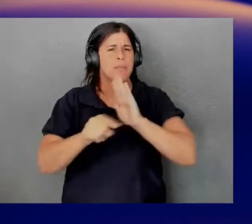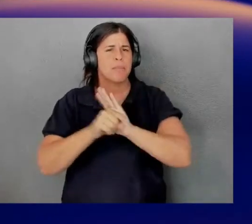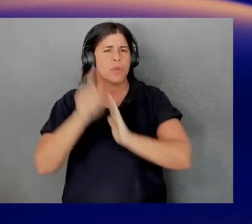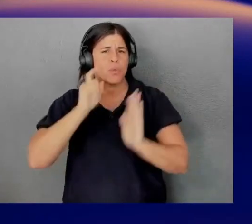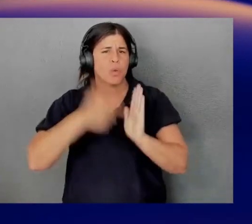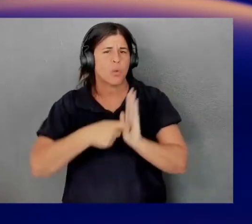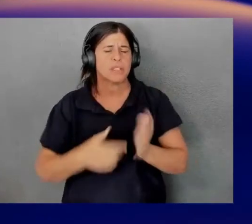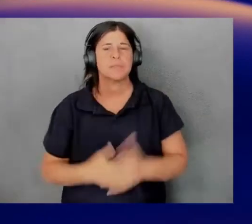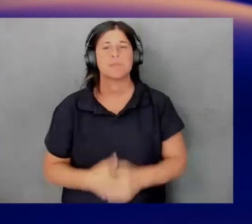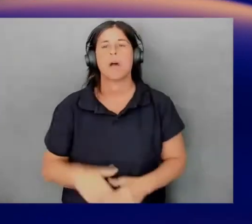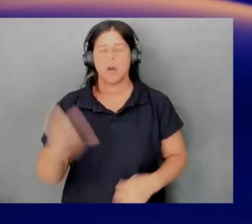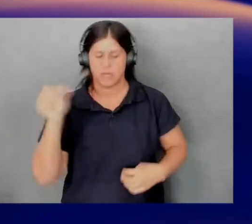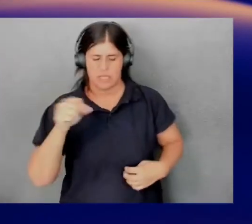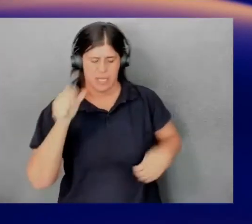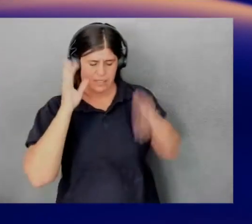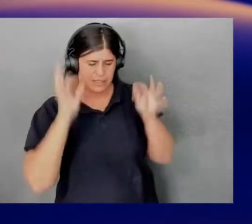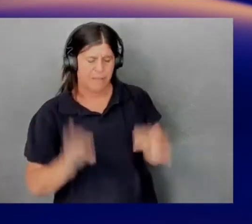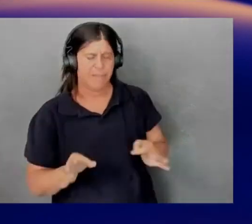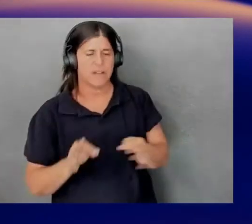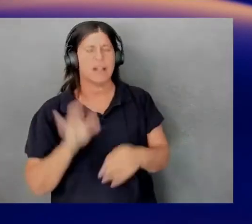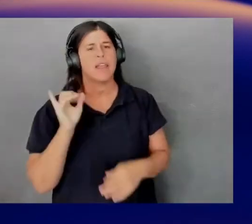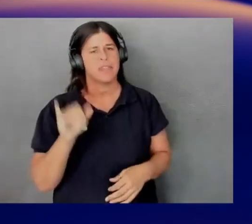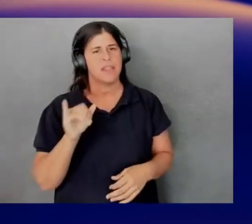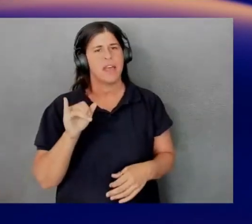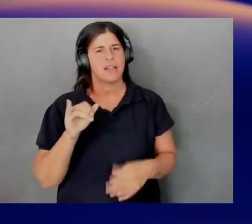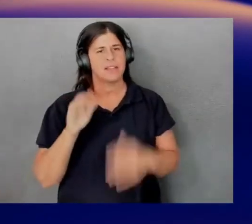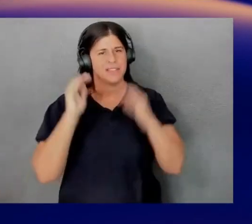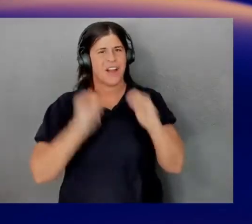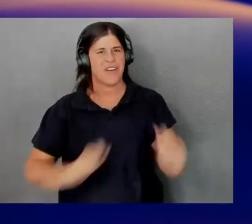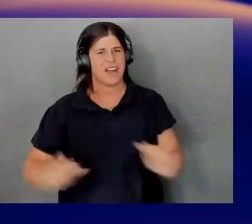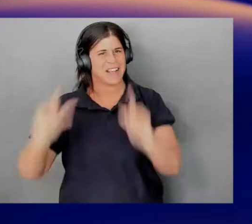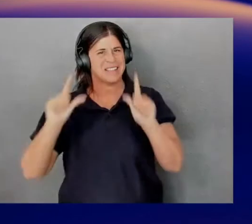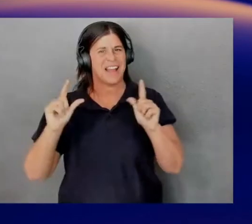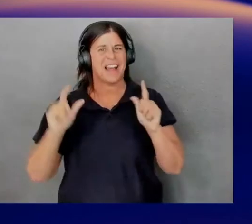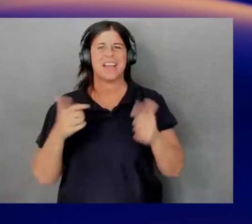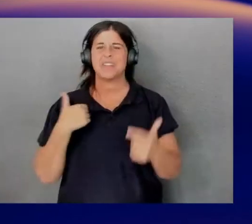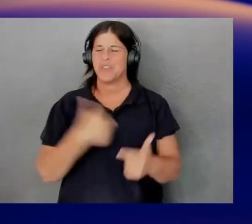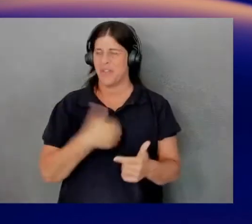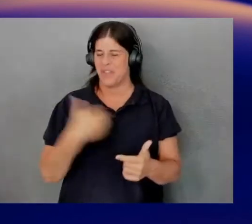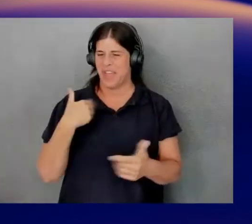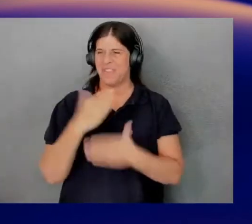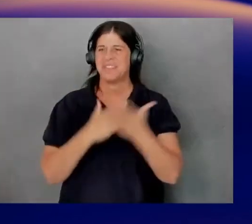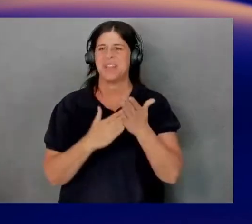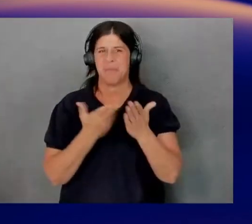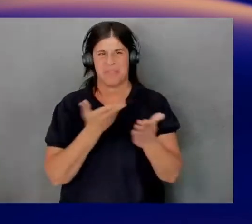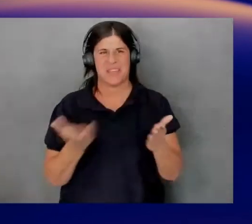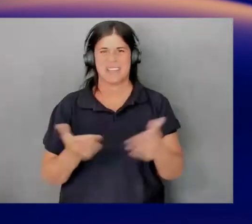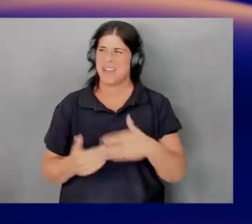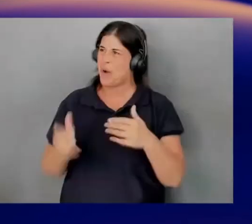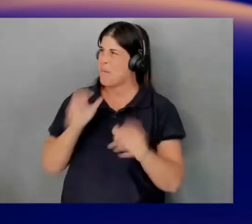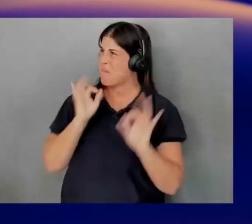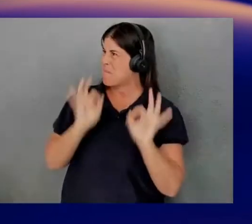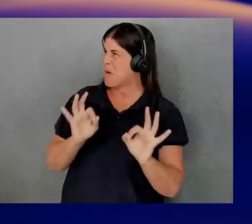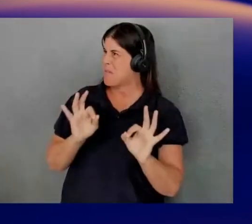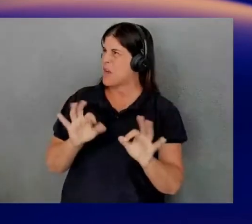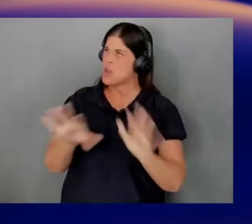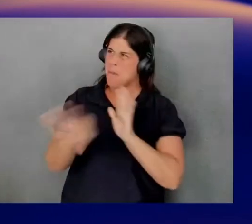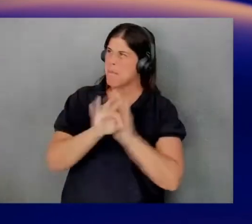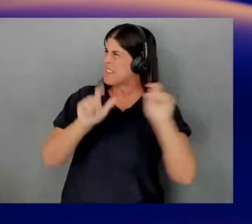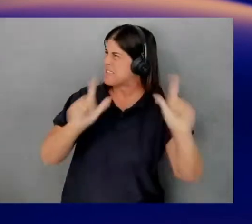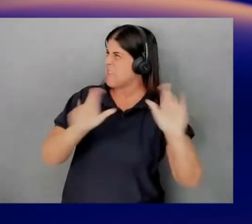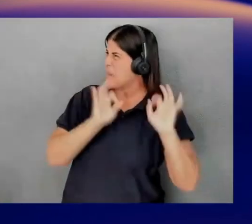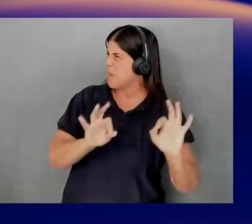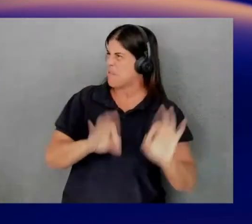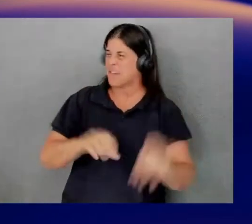Yeah, definitely. That's about our next slide. Okay, there are definitely certain things. Anticipated the slide very well there. Yes.